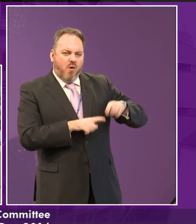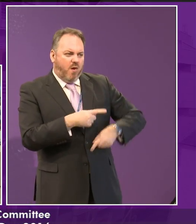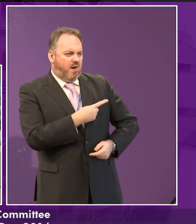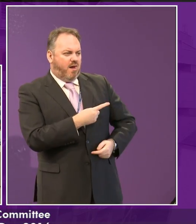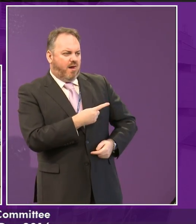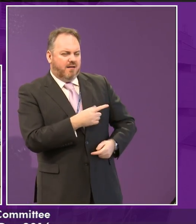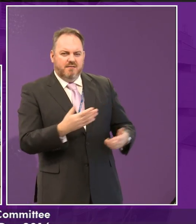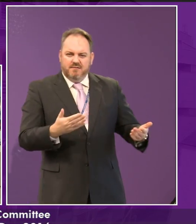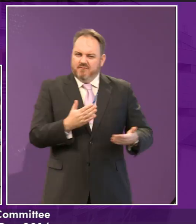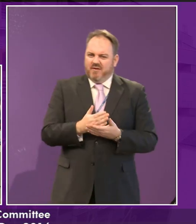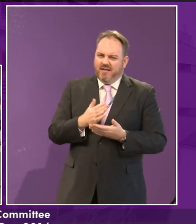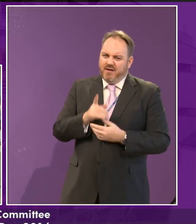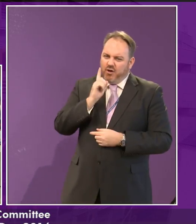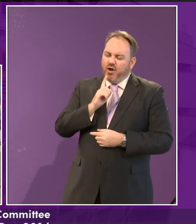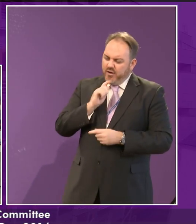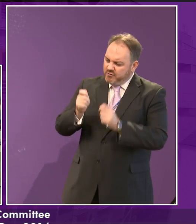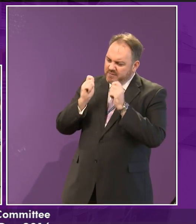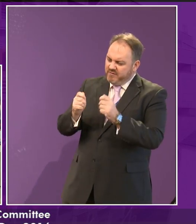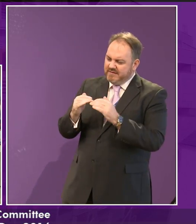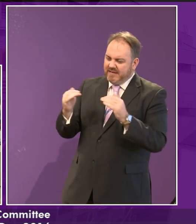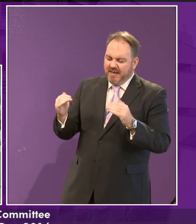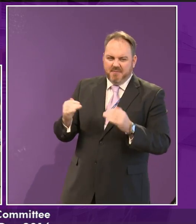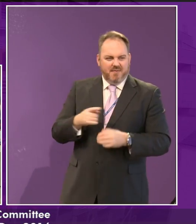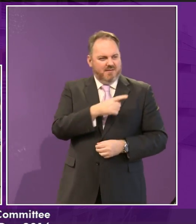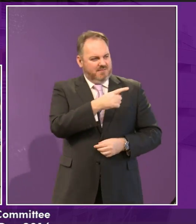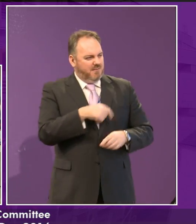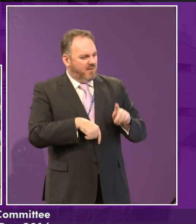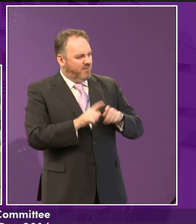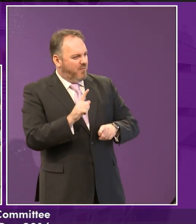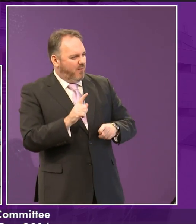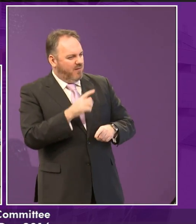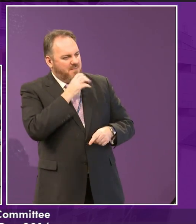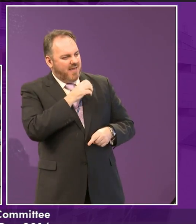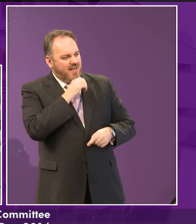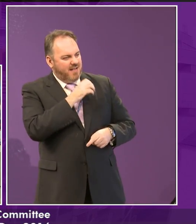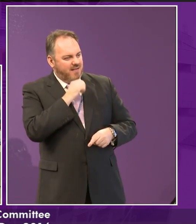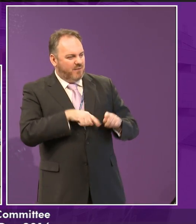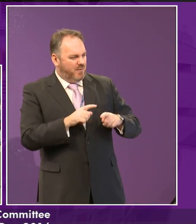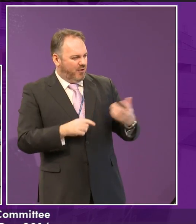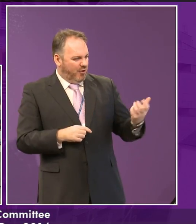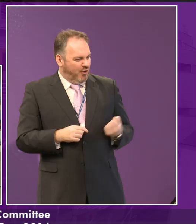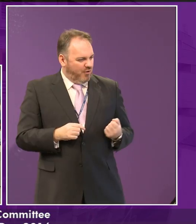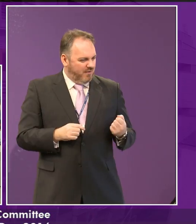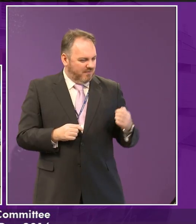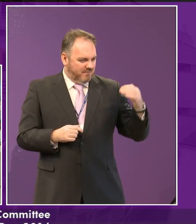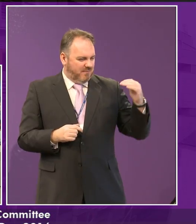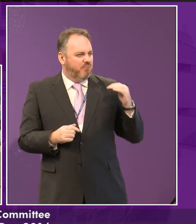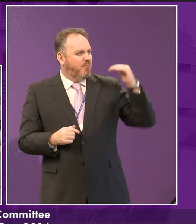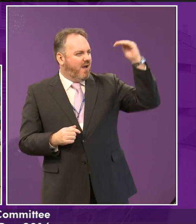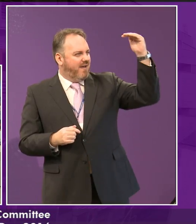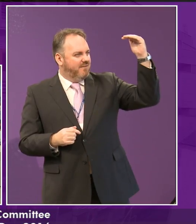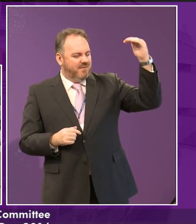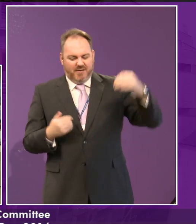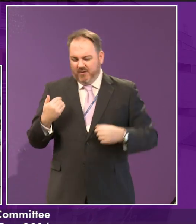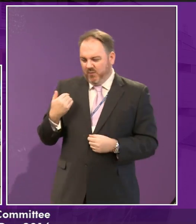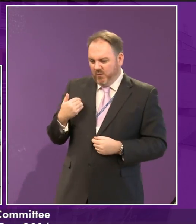instead of, like, you earning a million pound a week and then a girl footballer earning a 500,000 or that. So I